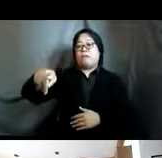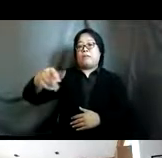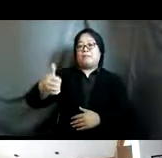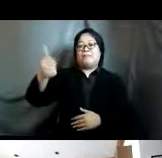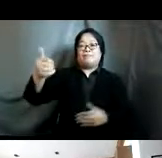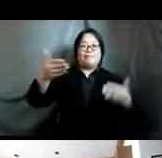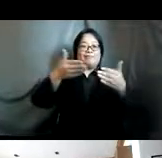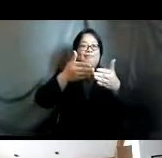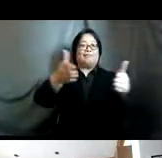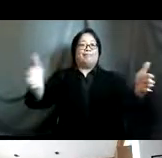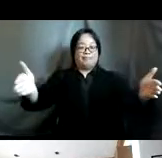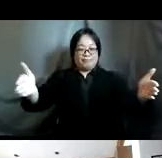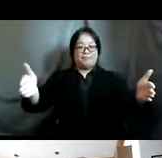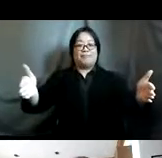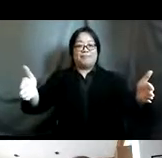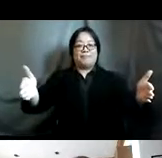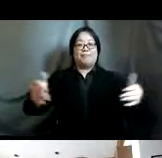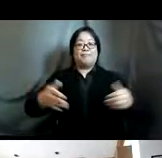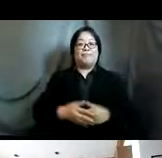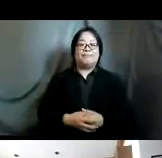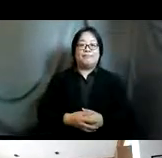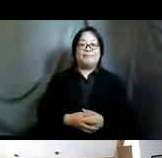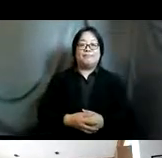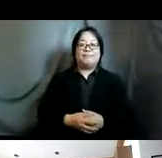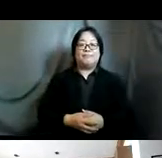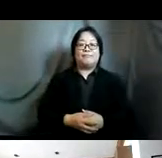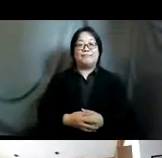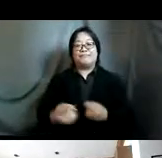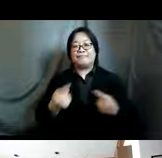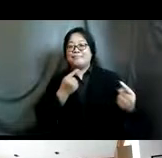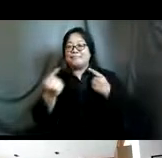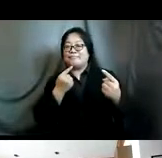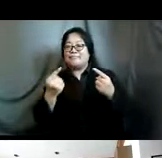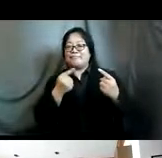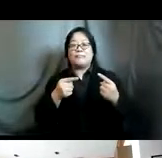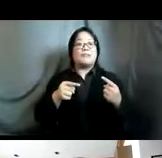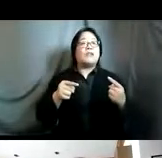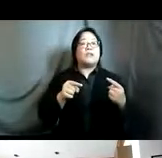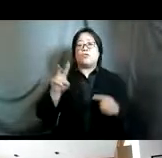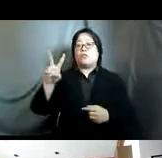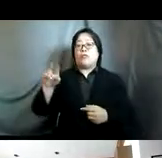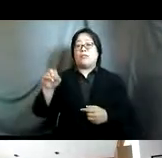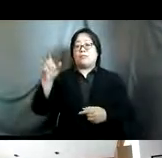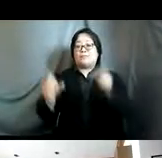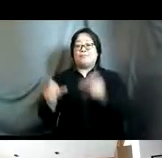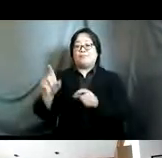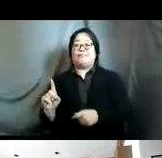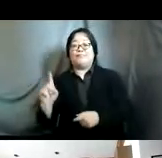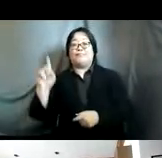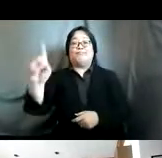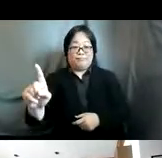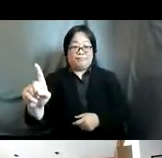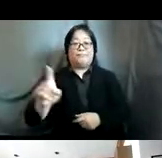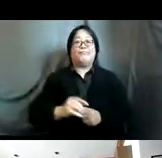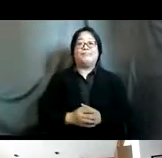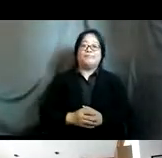and there'll be vips that are going to do opening sessions 20 persons face to face on srhr education movement right defenders